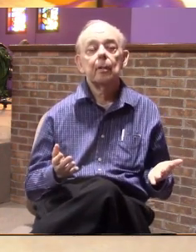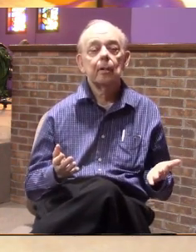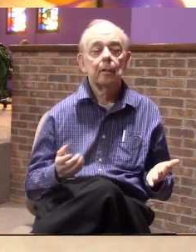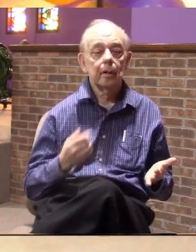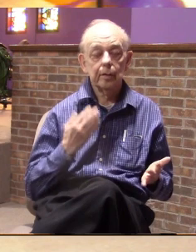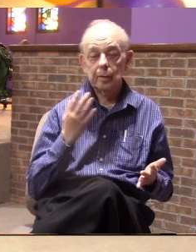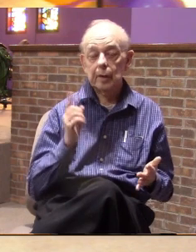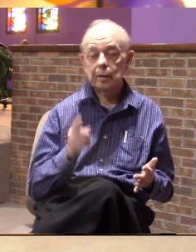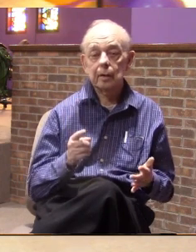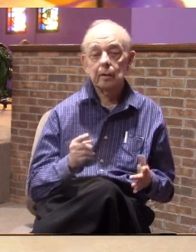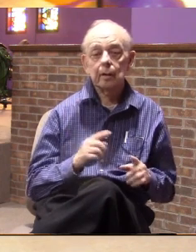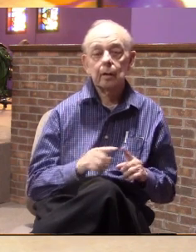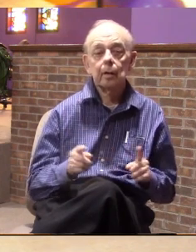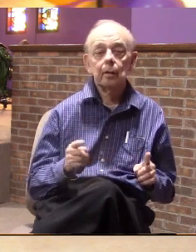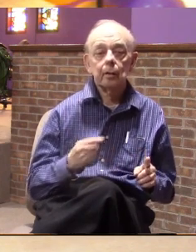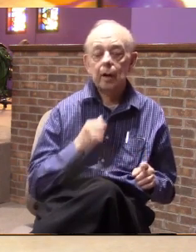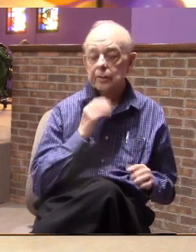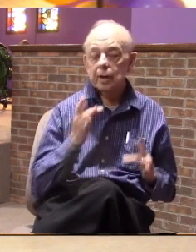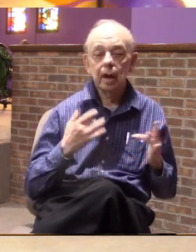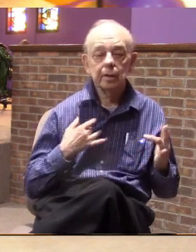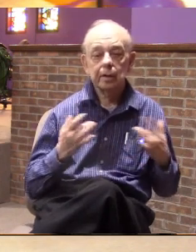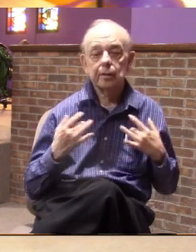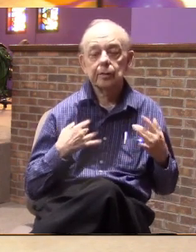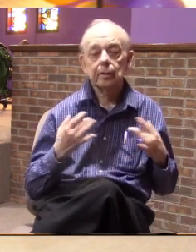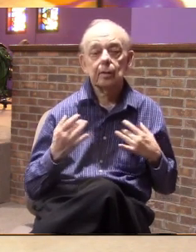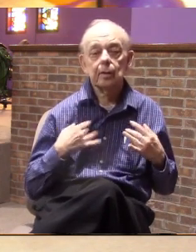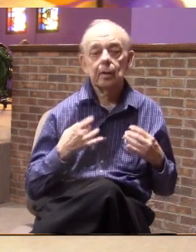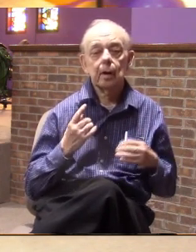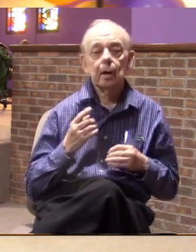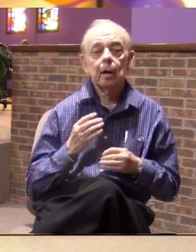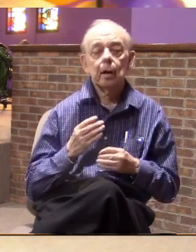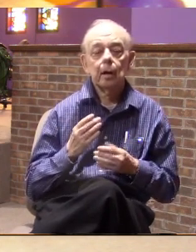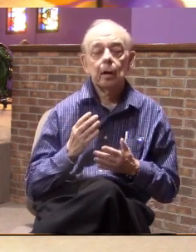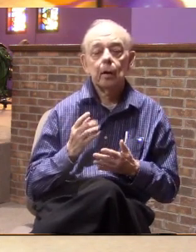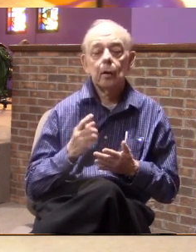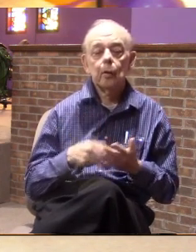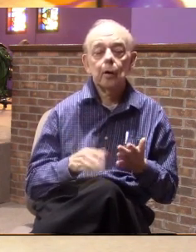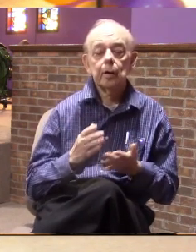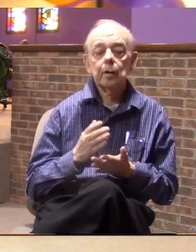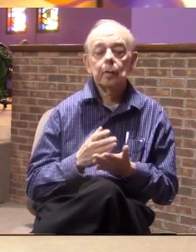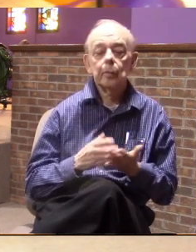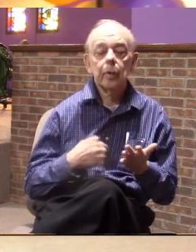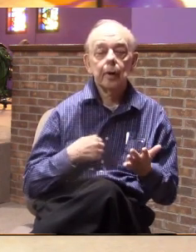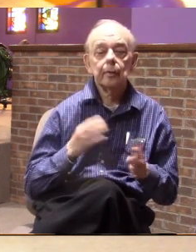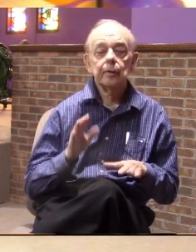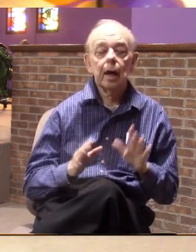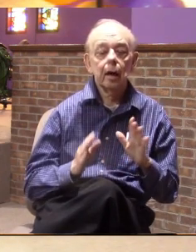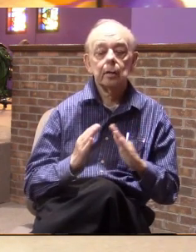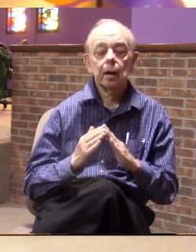I don't know about you, but I wasn't concerned about what a part of town to be walking in.